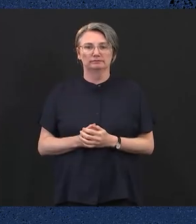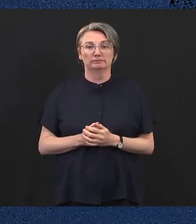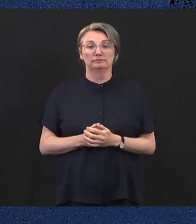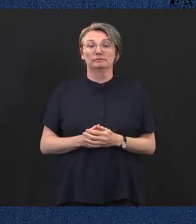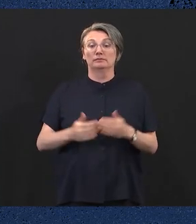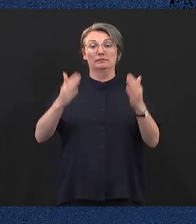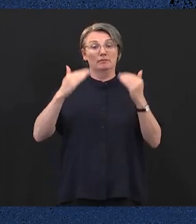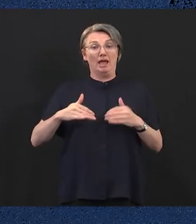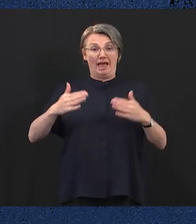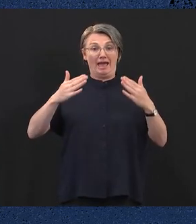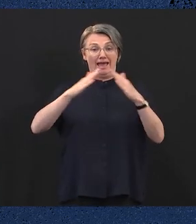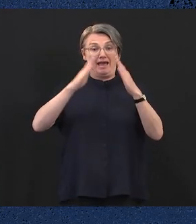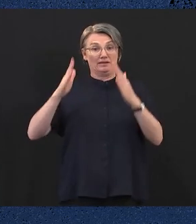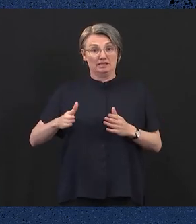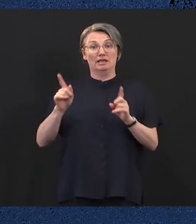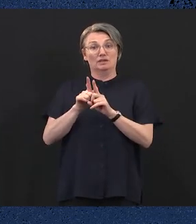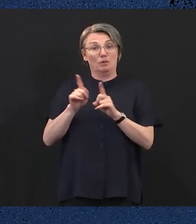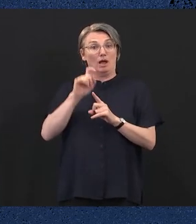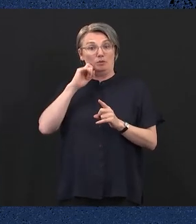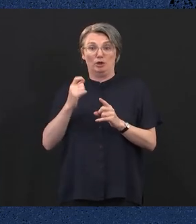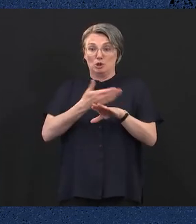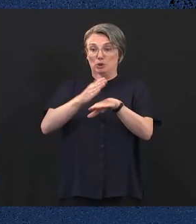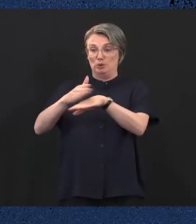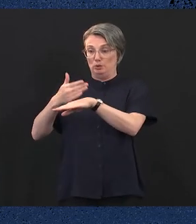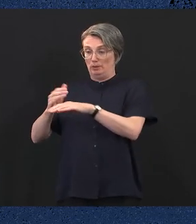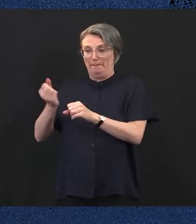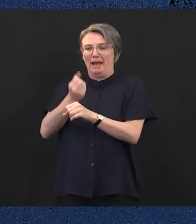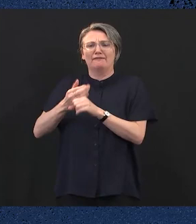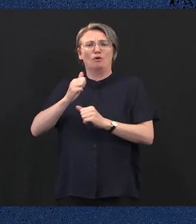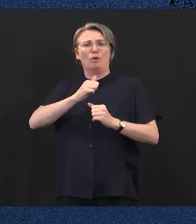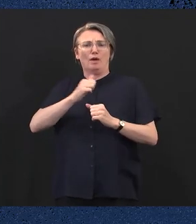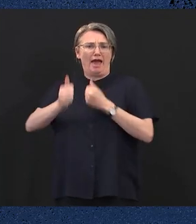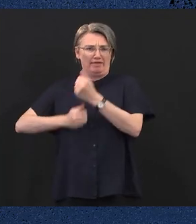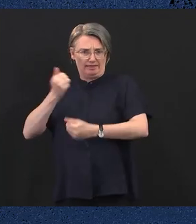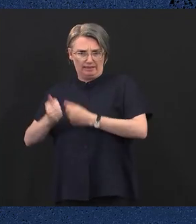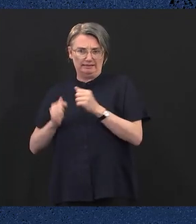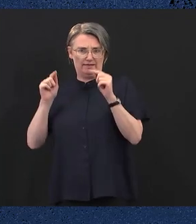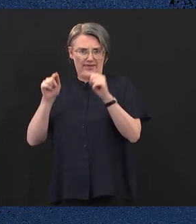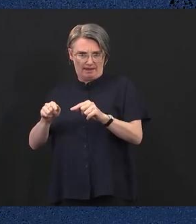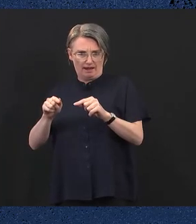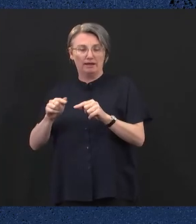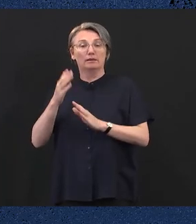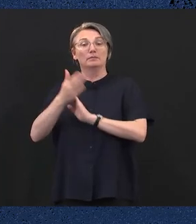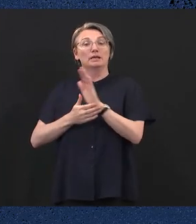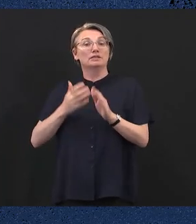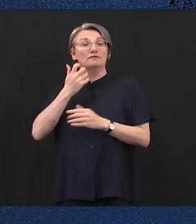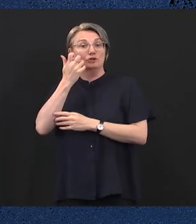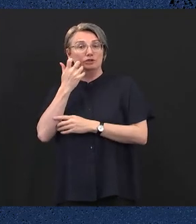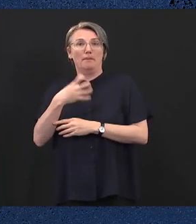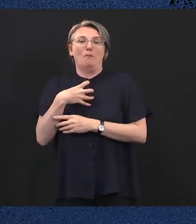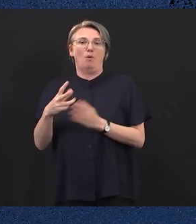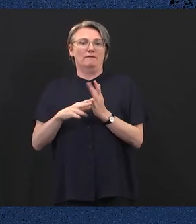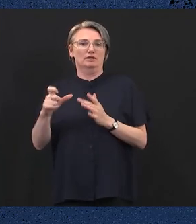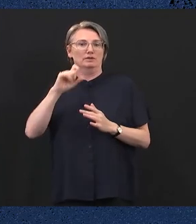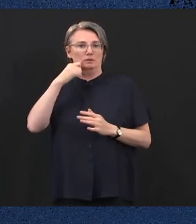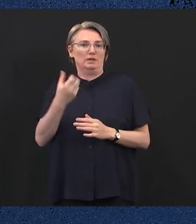as part of the athletes' villages that will be constructed as part of the Games, supporting more Victorians to have a place